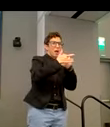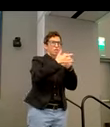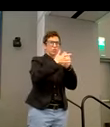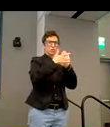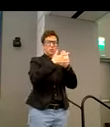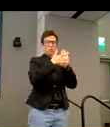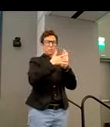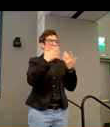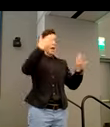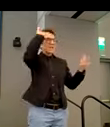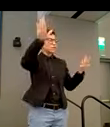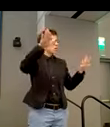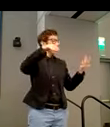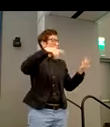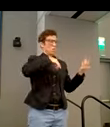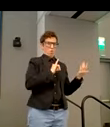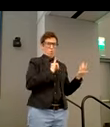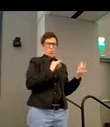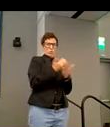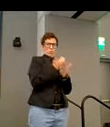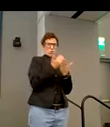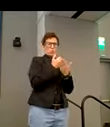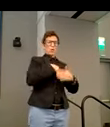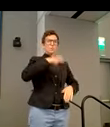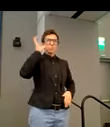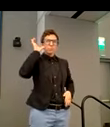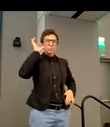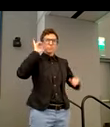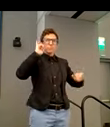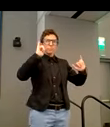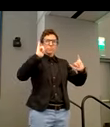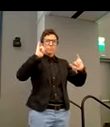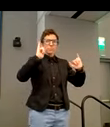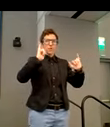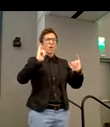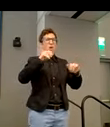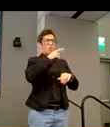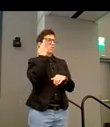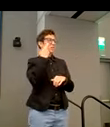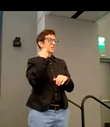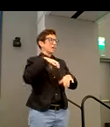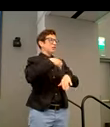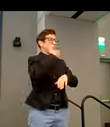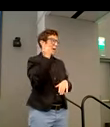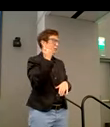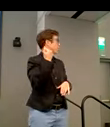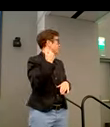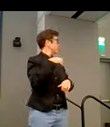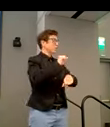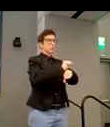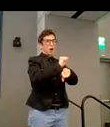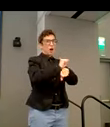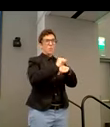known about that you feel like and you understand that there are various in which you could do better in. And that's our job, really, to